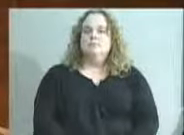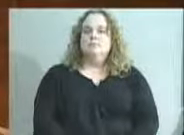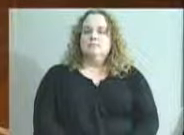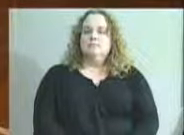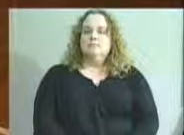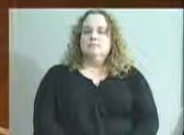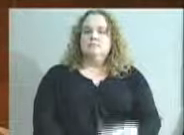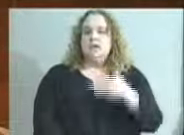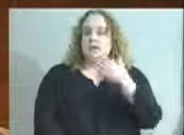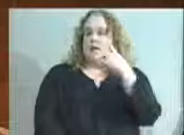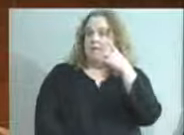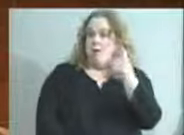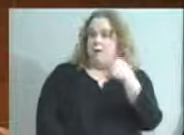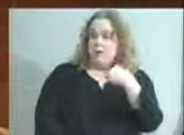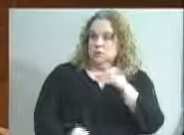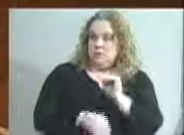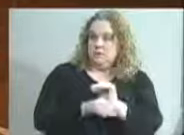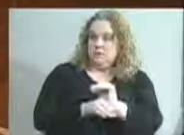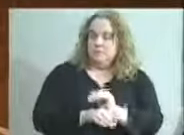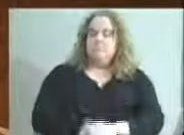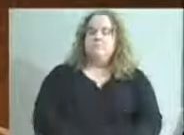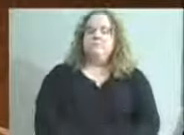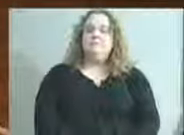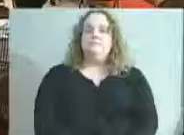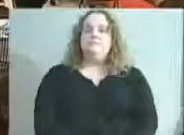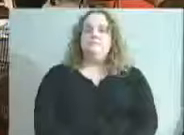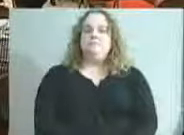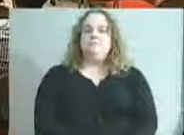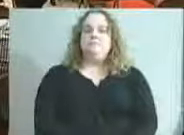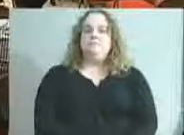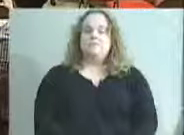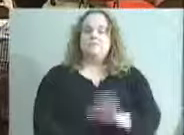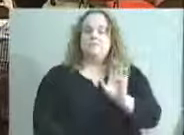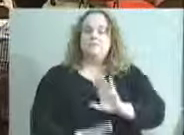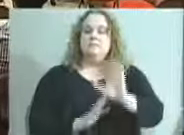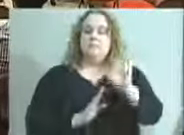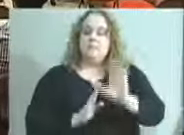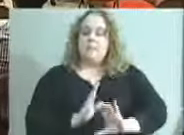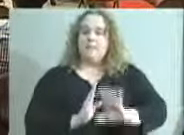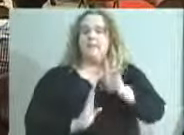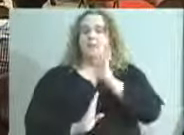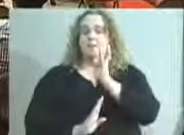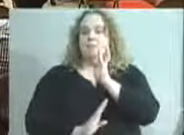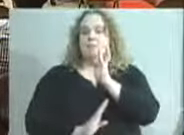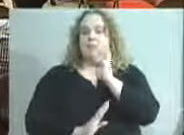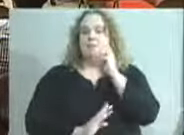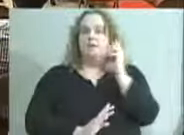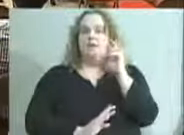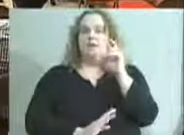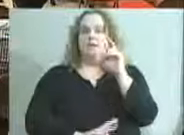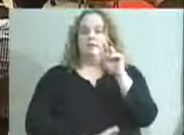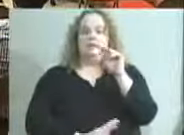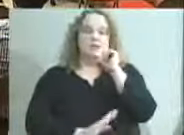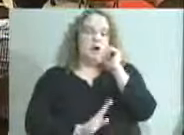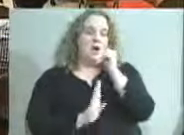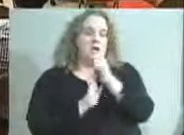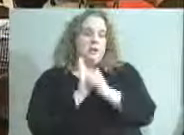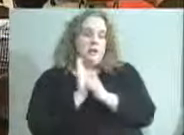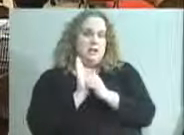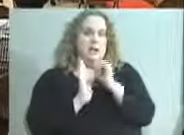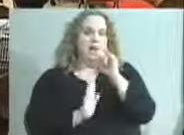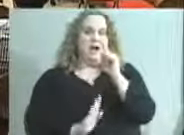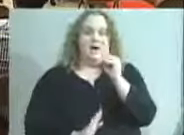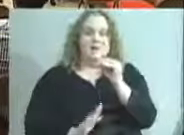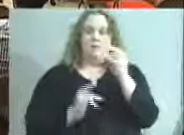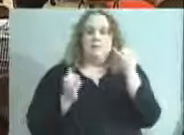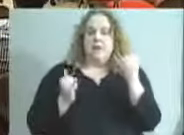Thank you for being with us tonight. That concludes our speakers on non-agenda items. We will